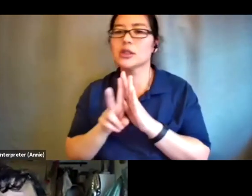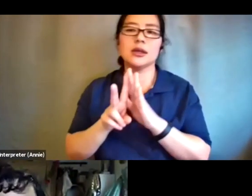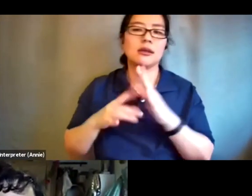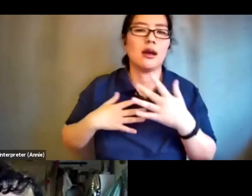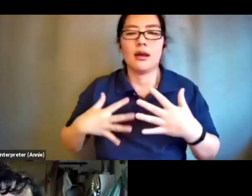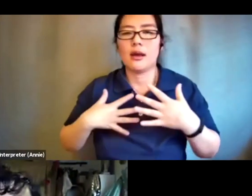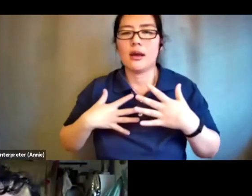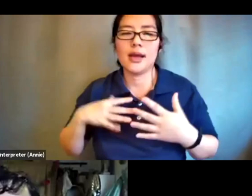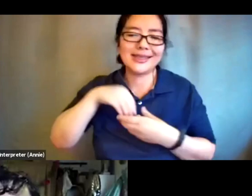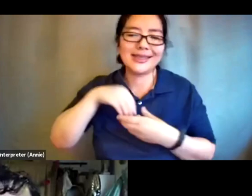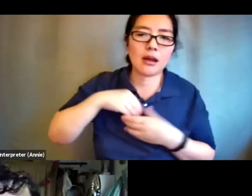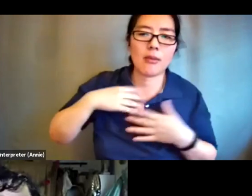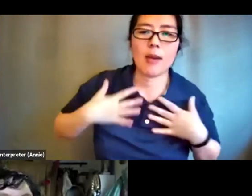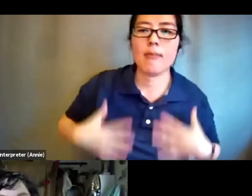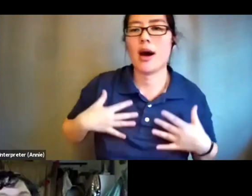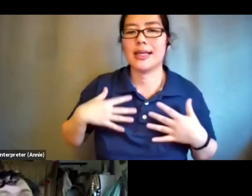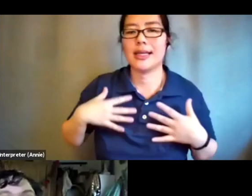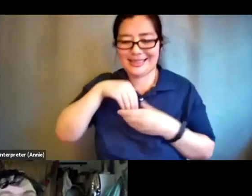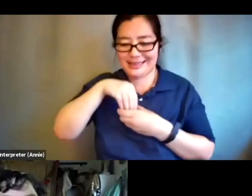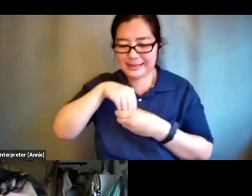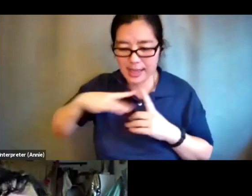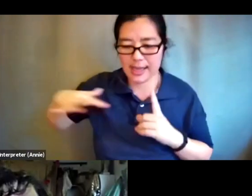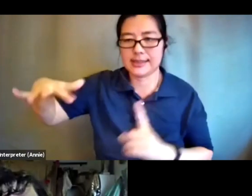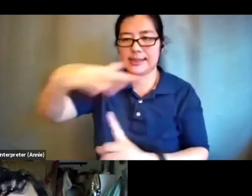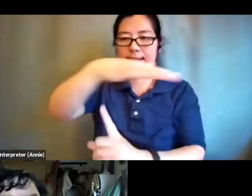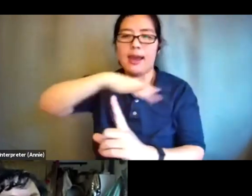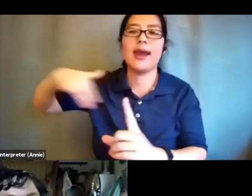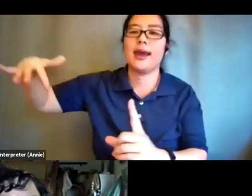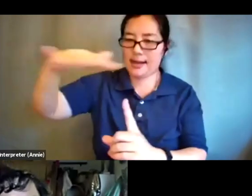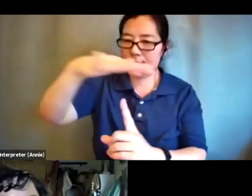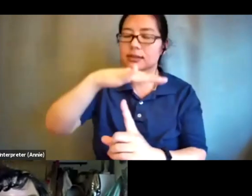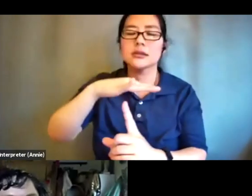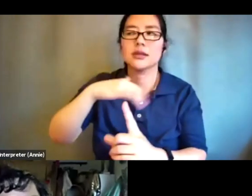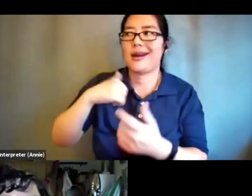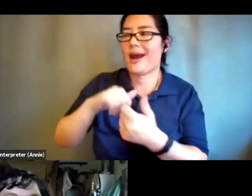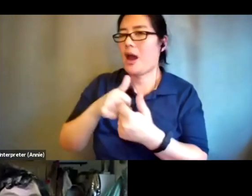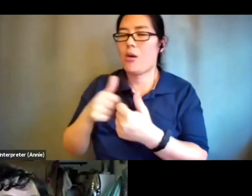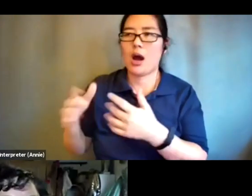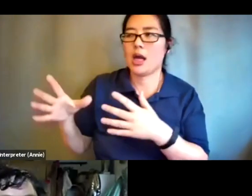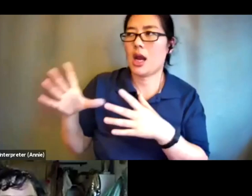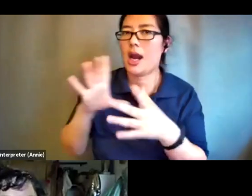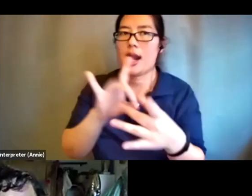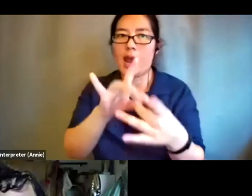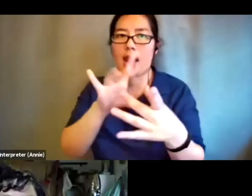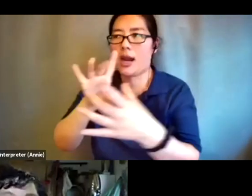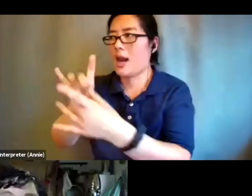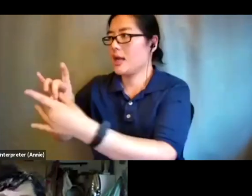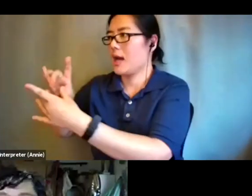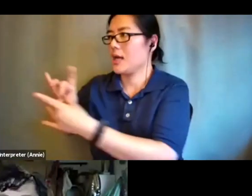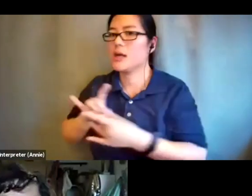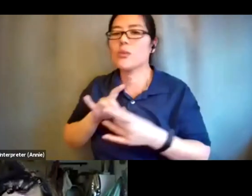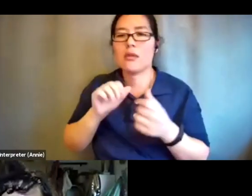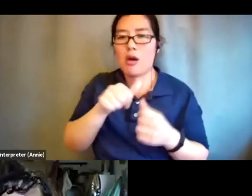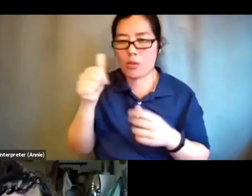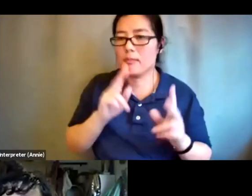being able to receive other people in that way through the vibration of their voice and there's a lot